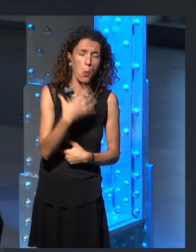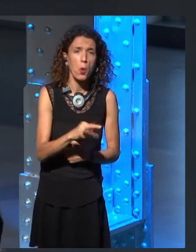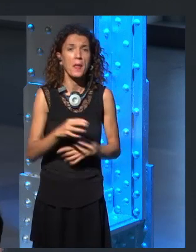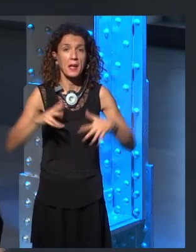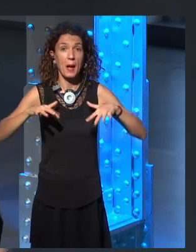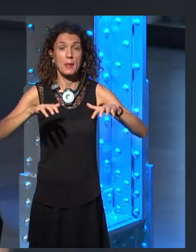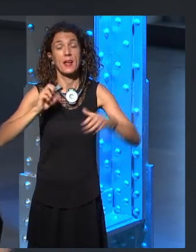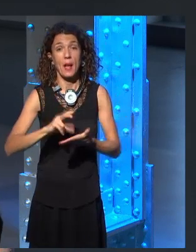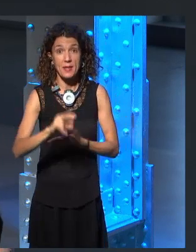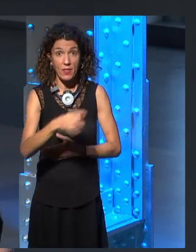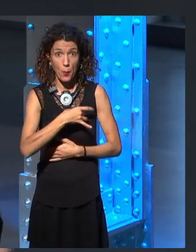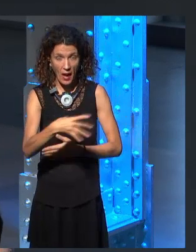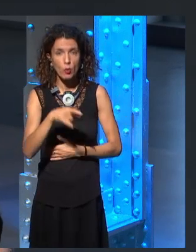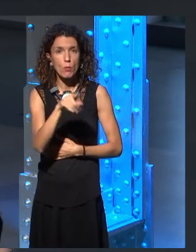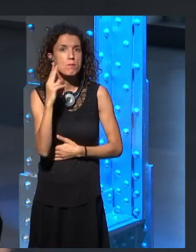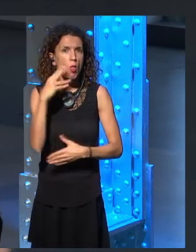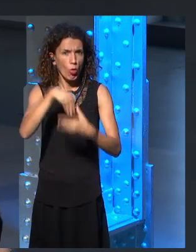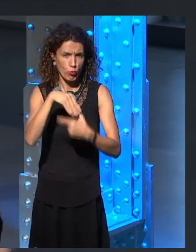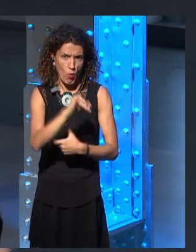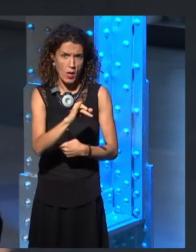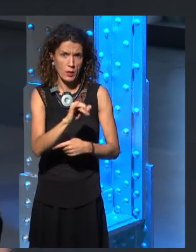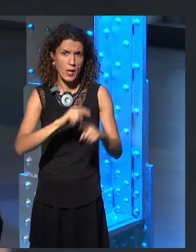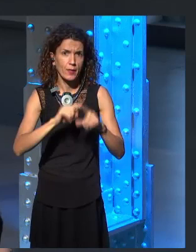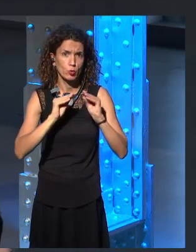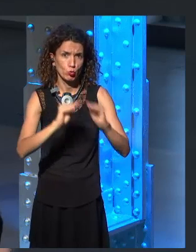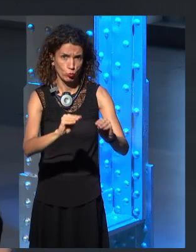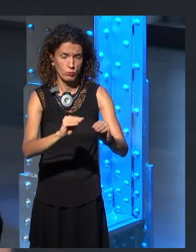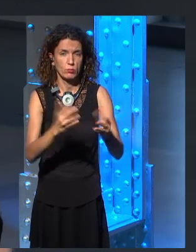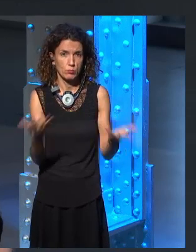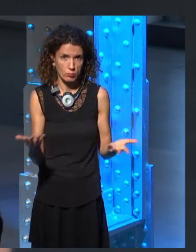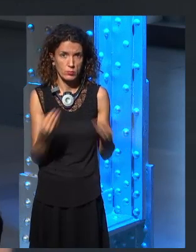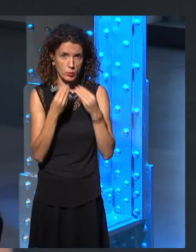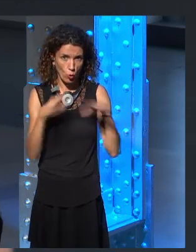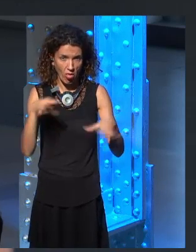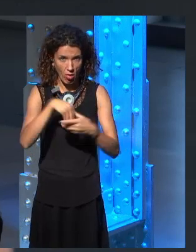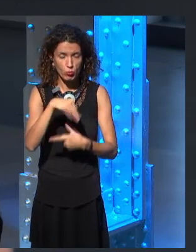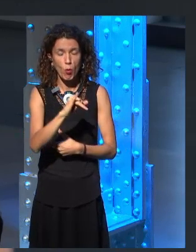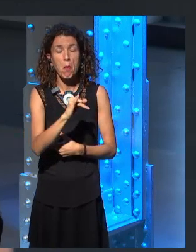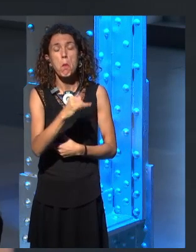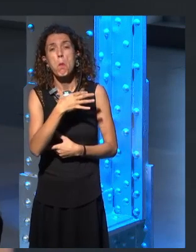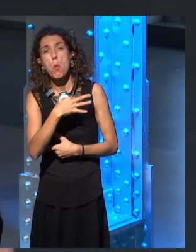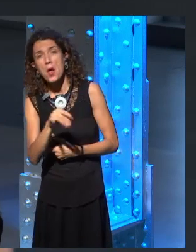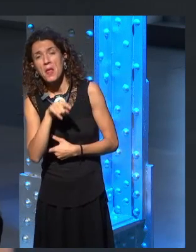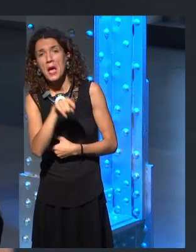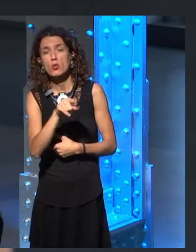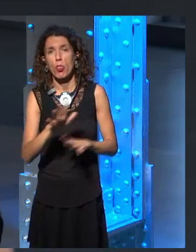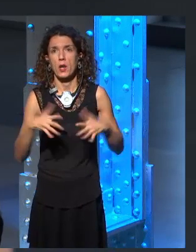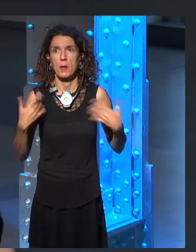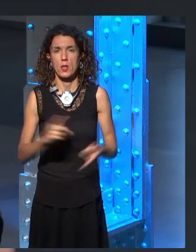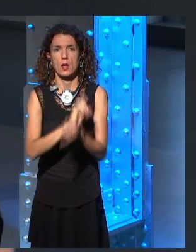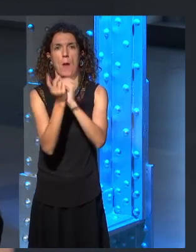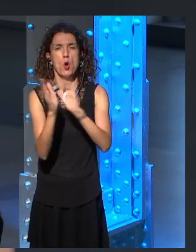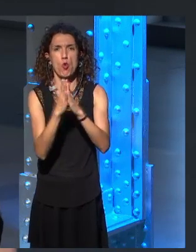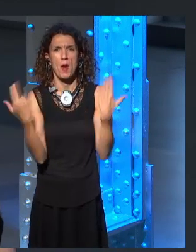in the story. Uh, I don't think it's going to go into, like, a full-blown horror story of, uh, just,